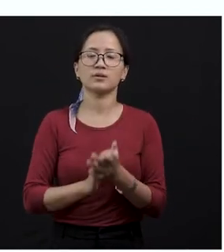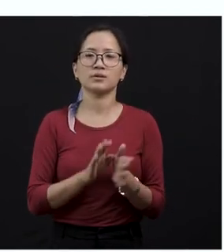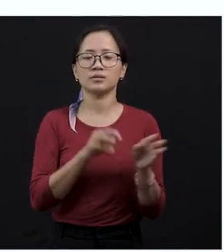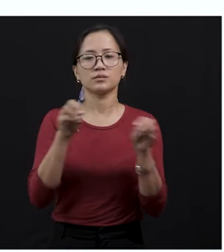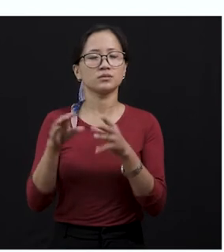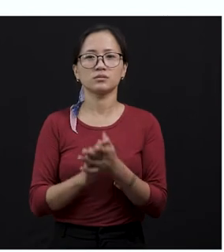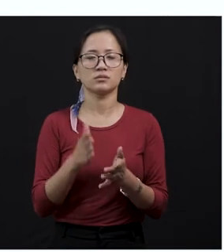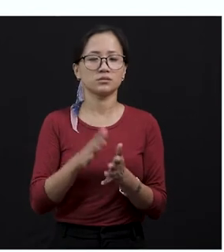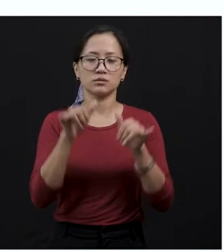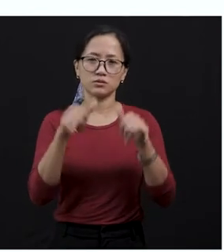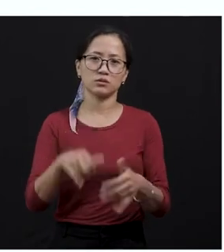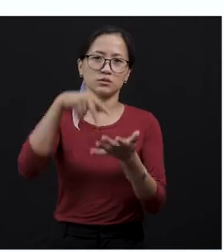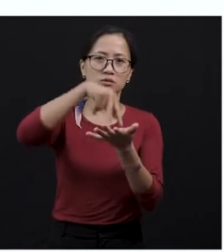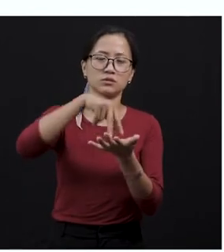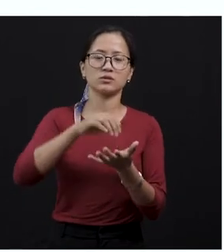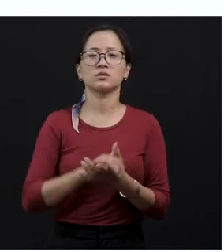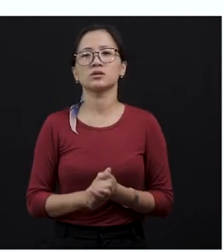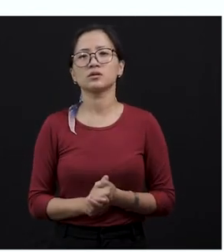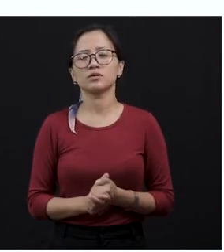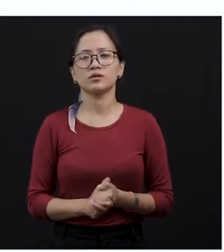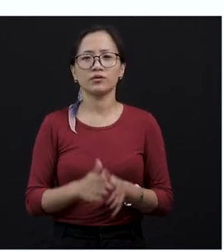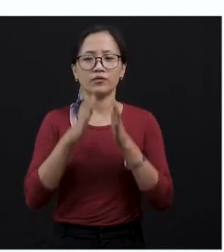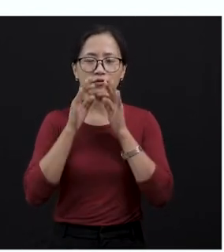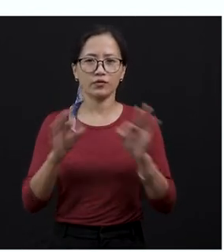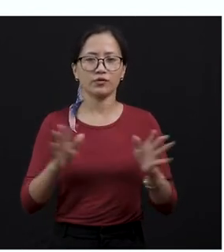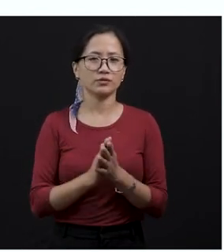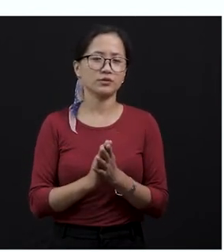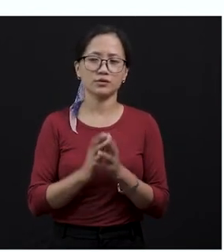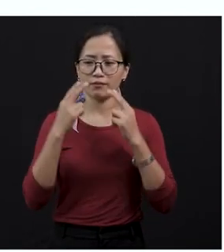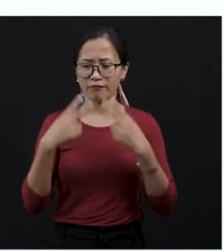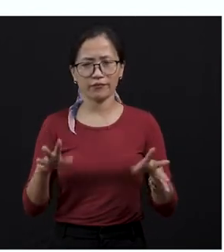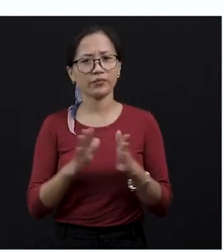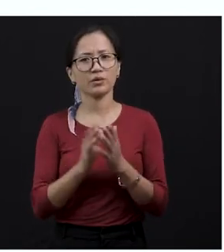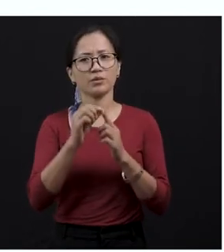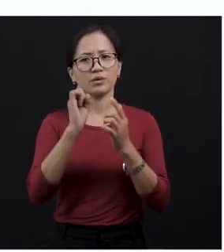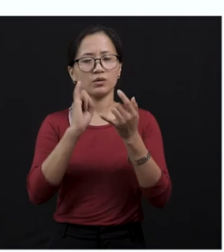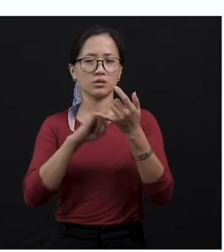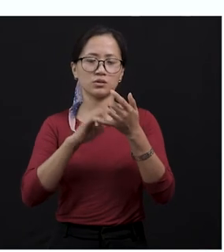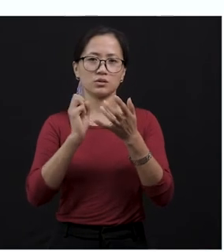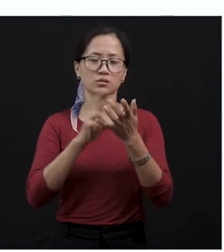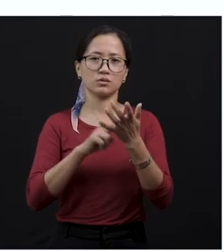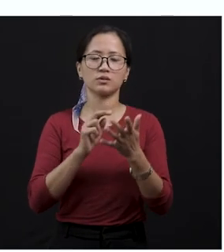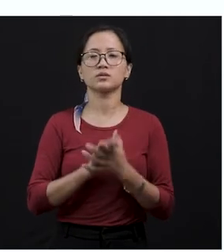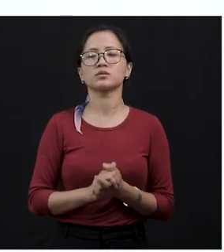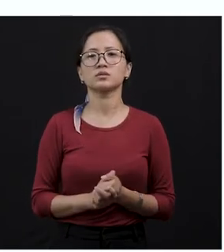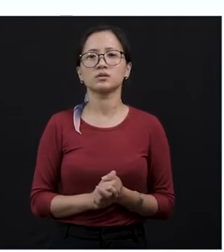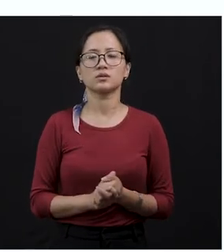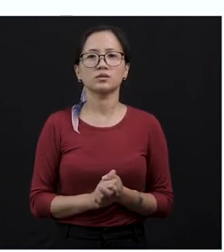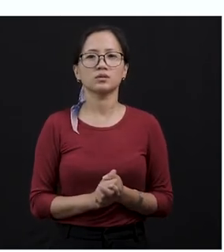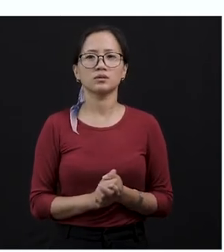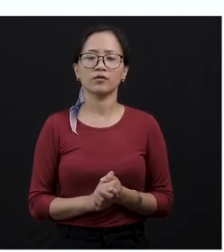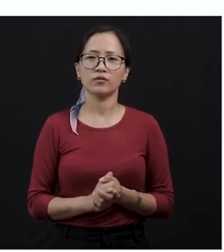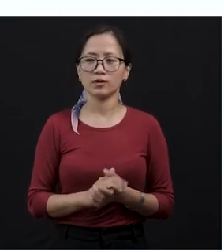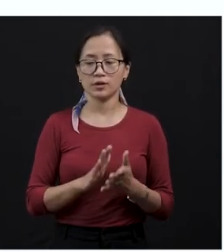for the mangoose to stand the power of the venom because that is very, very poisonous, okay? And then the mangoose was just looking and